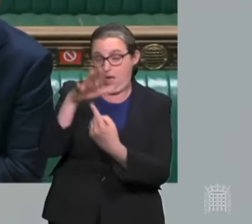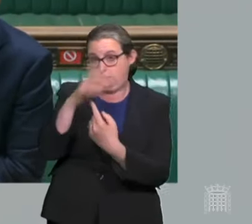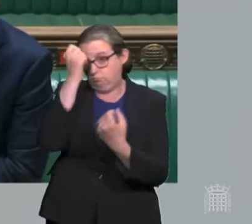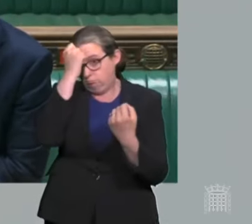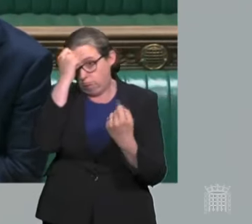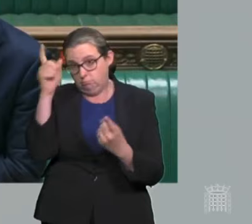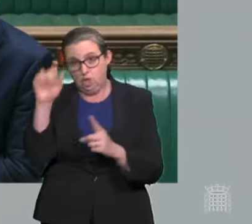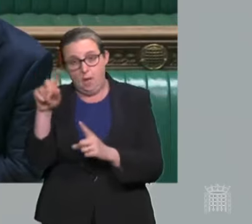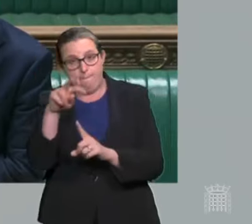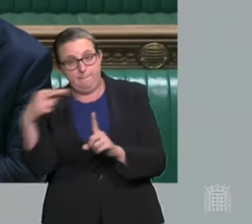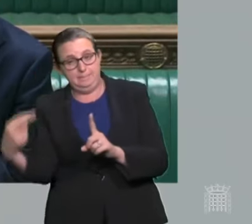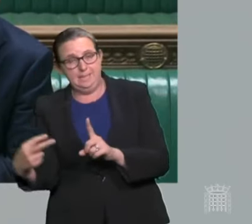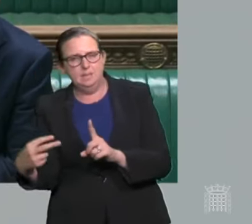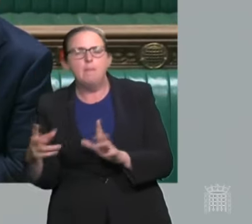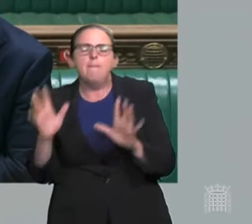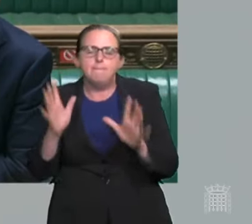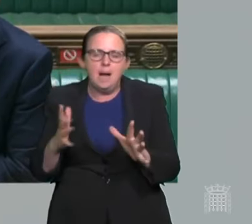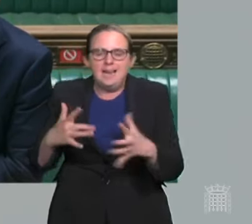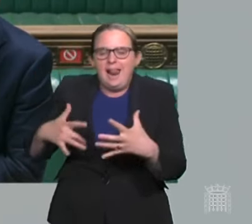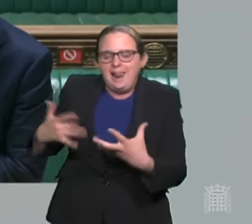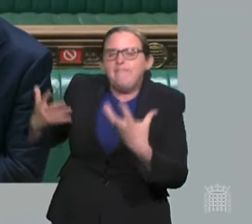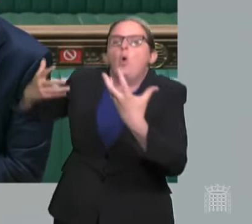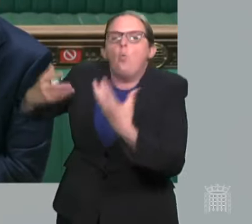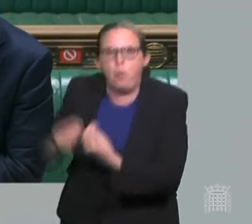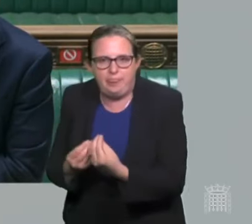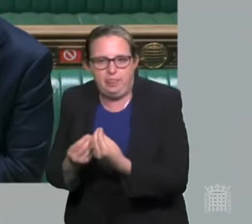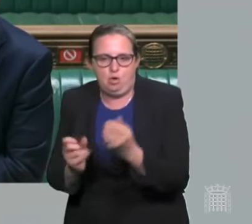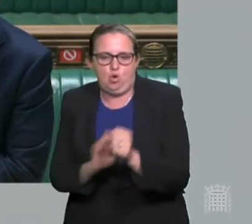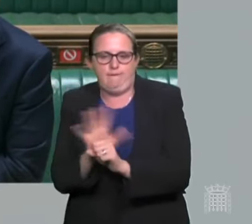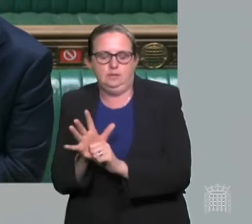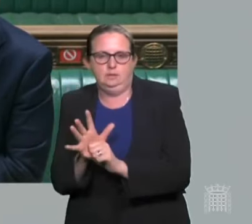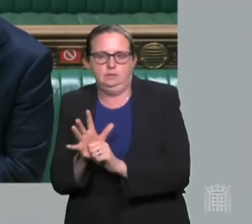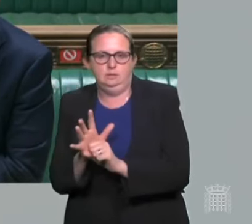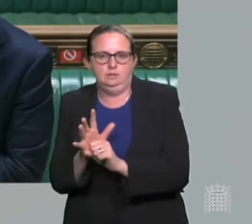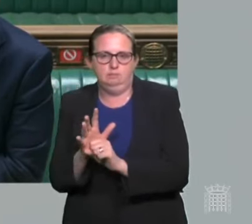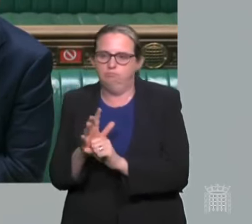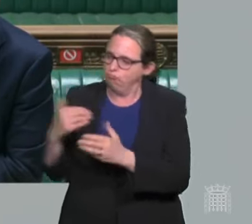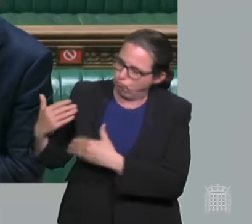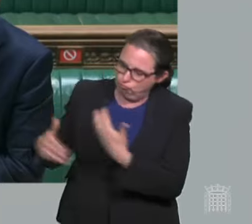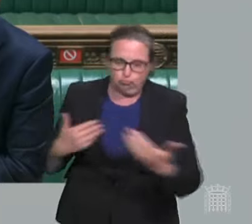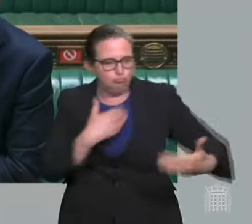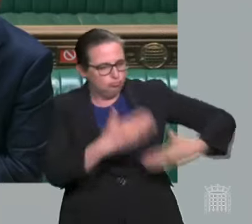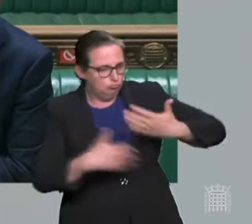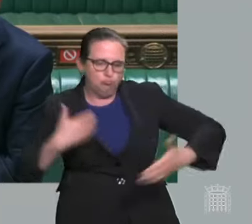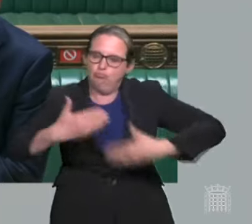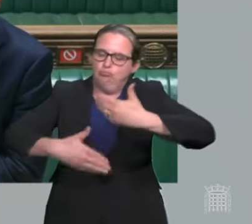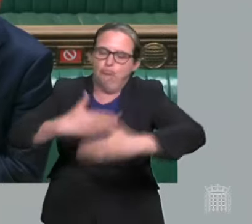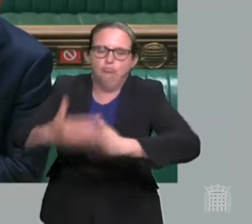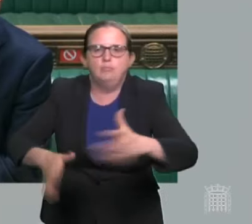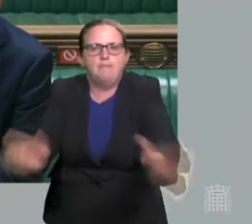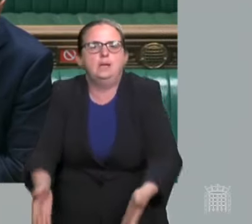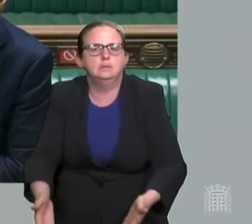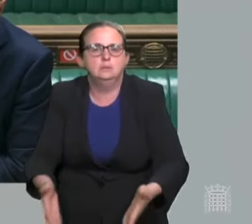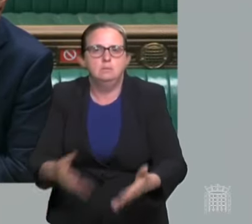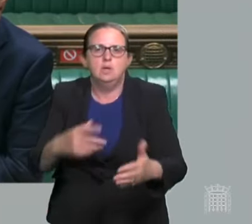learn to live with COVID. And that does mean that these restrictions that have been necessary up until now, that we